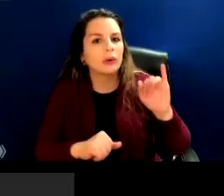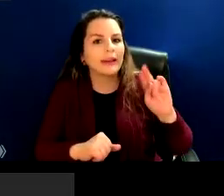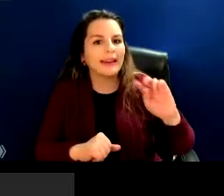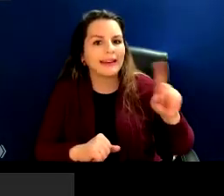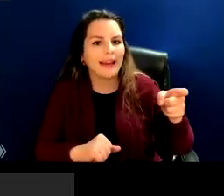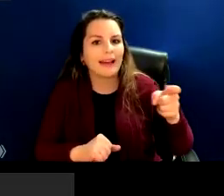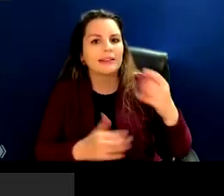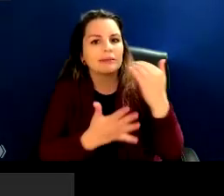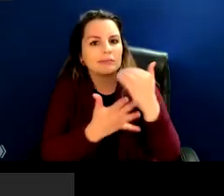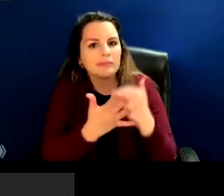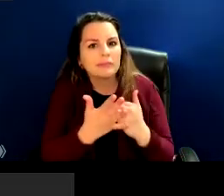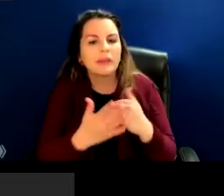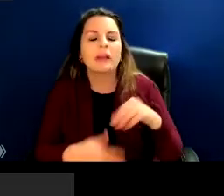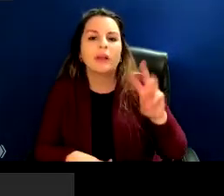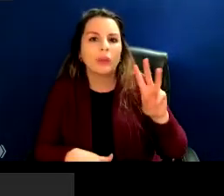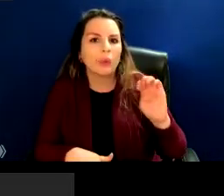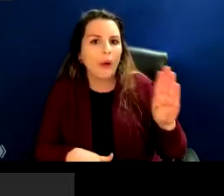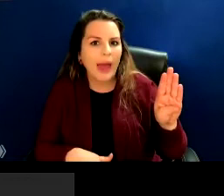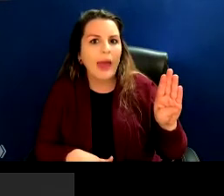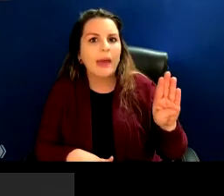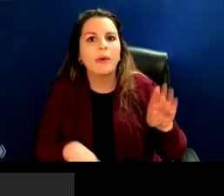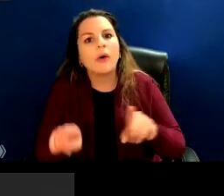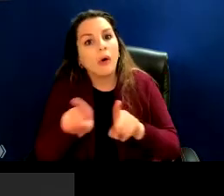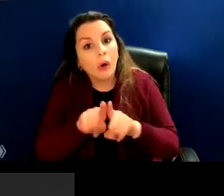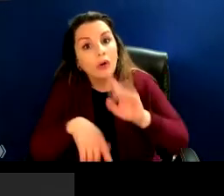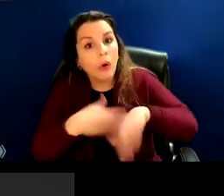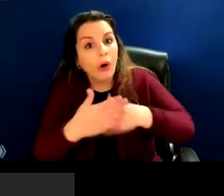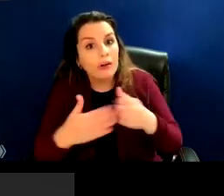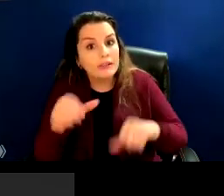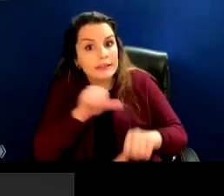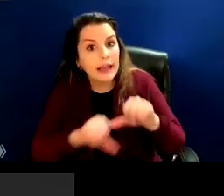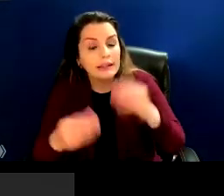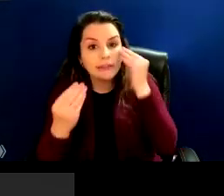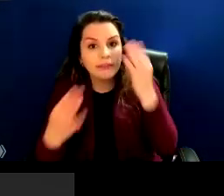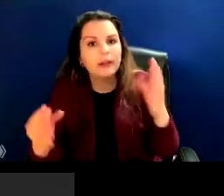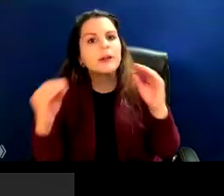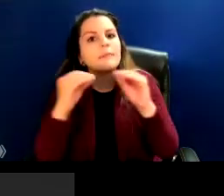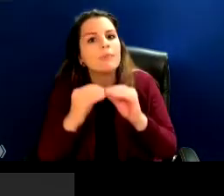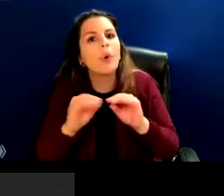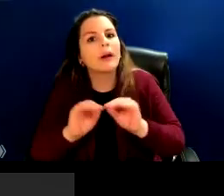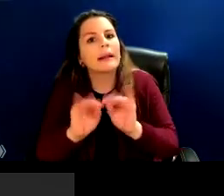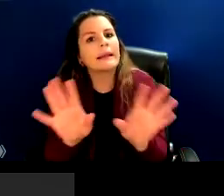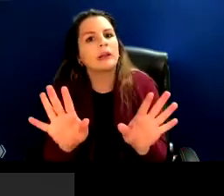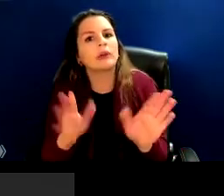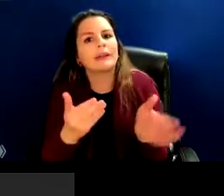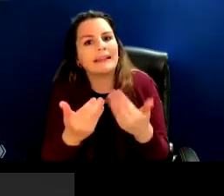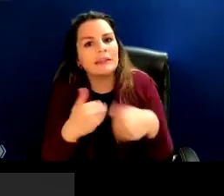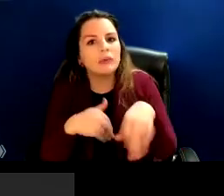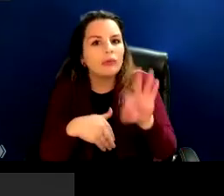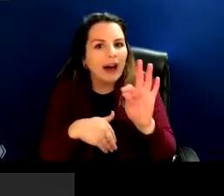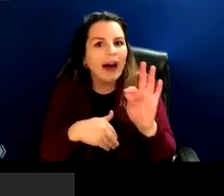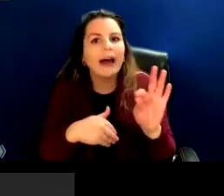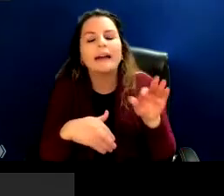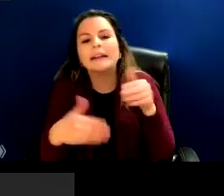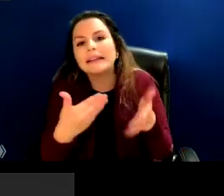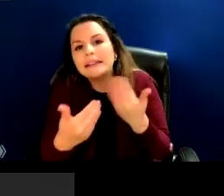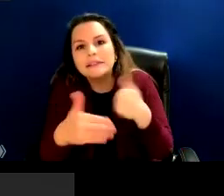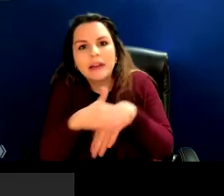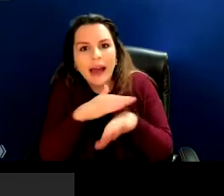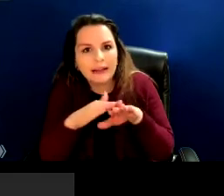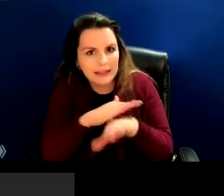web and making scientific information more visible readily available to the public